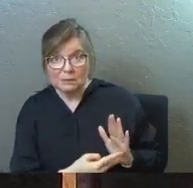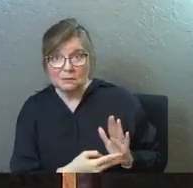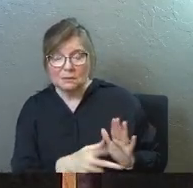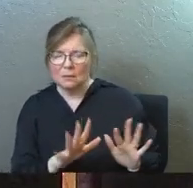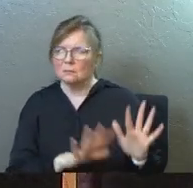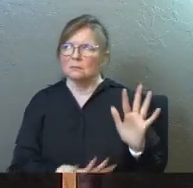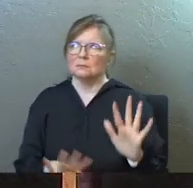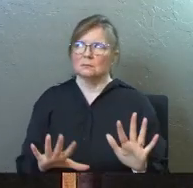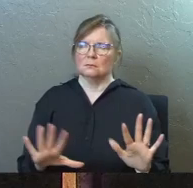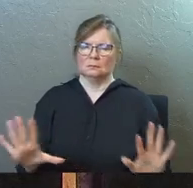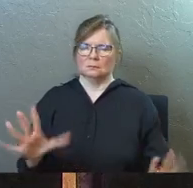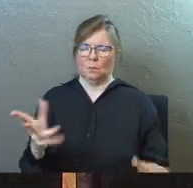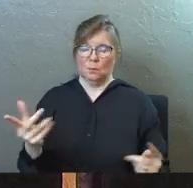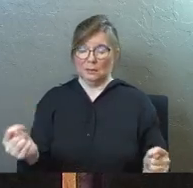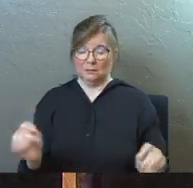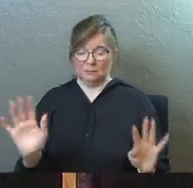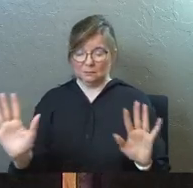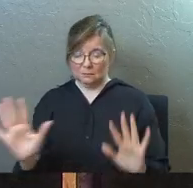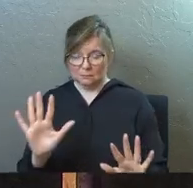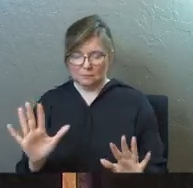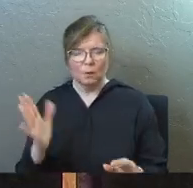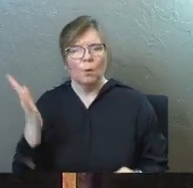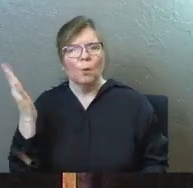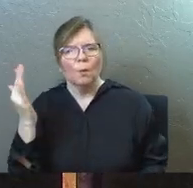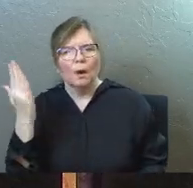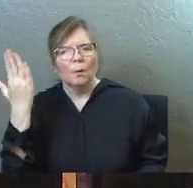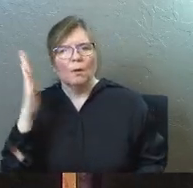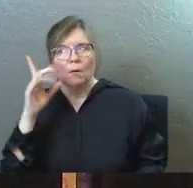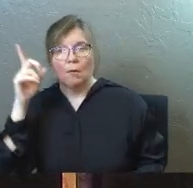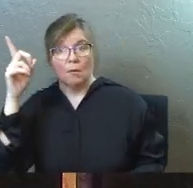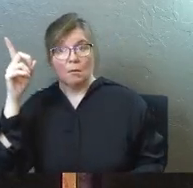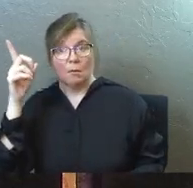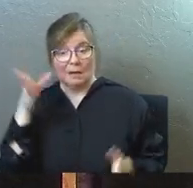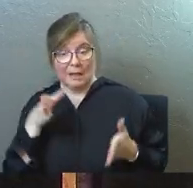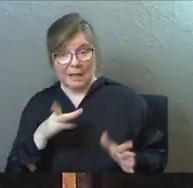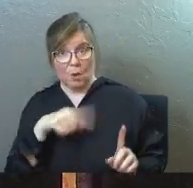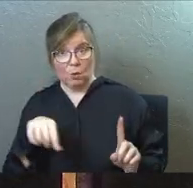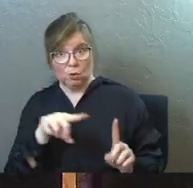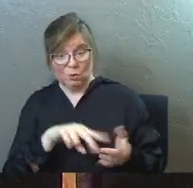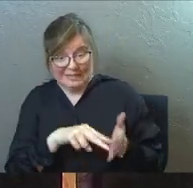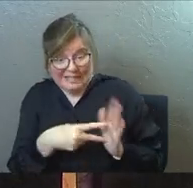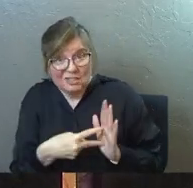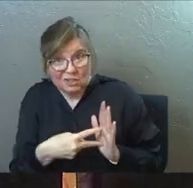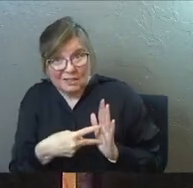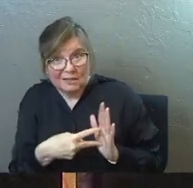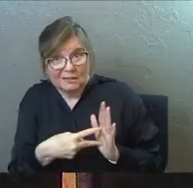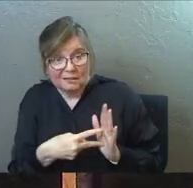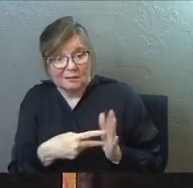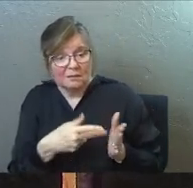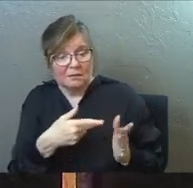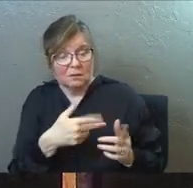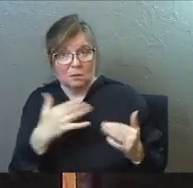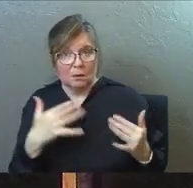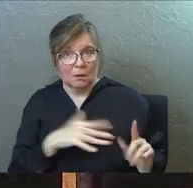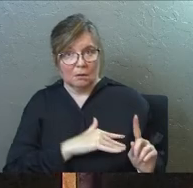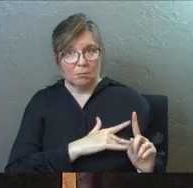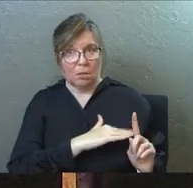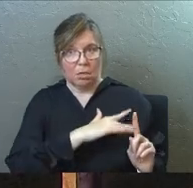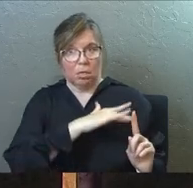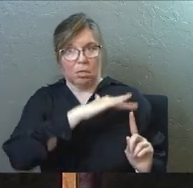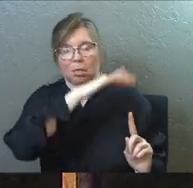is going to mess with us. Why would God allow you intentionally to get overwhelmed?